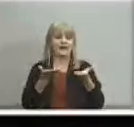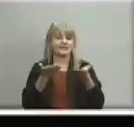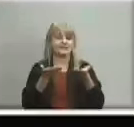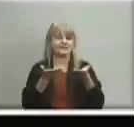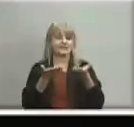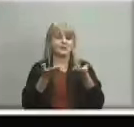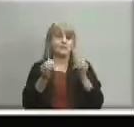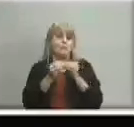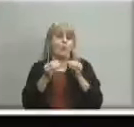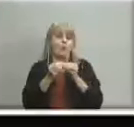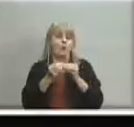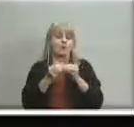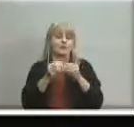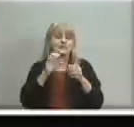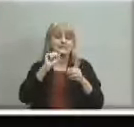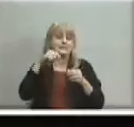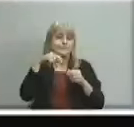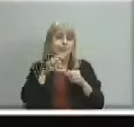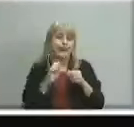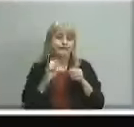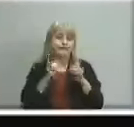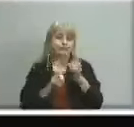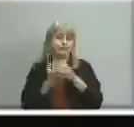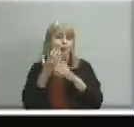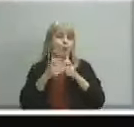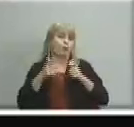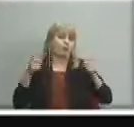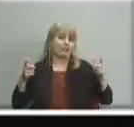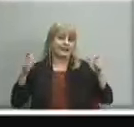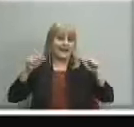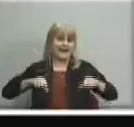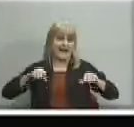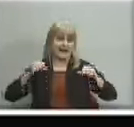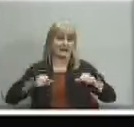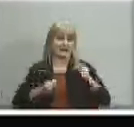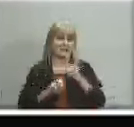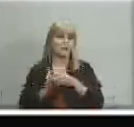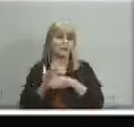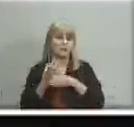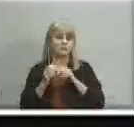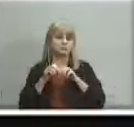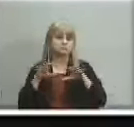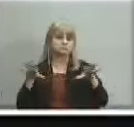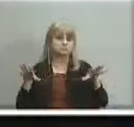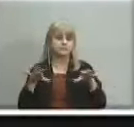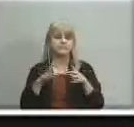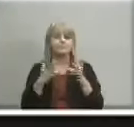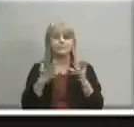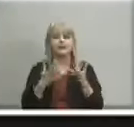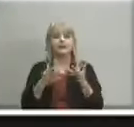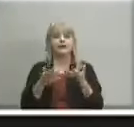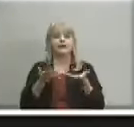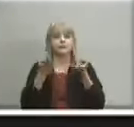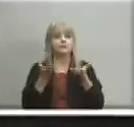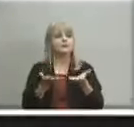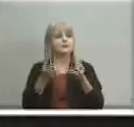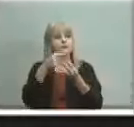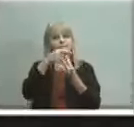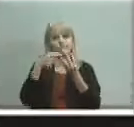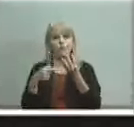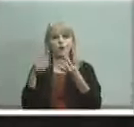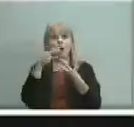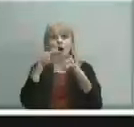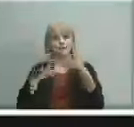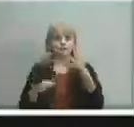grow in cluster 10 and it's the least disruptive of the four options that we presented at the last board work